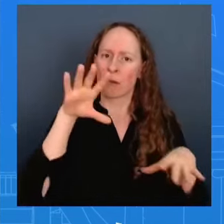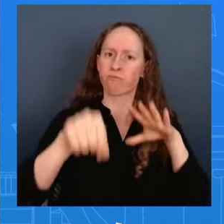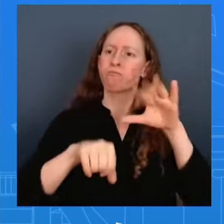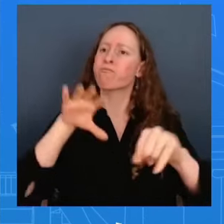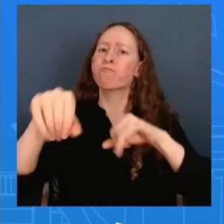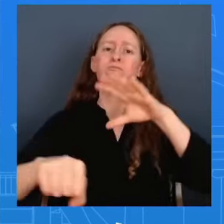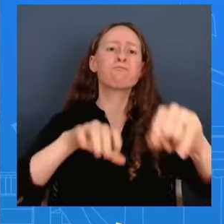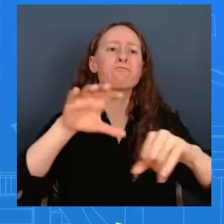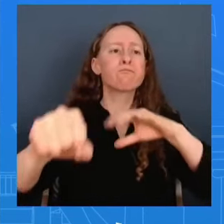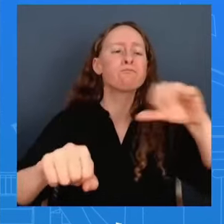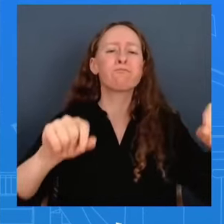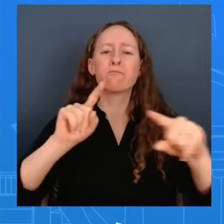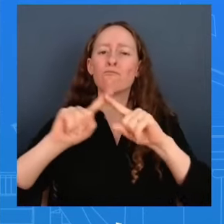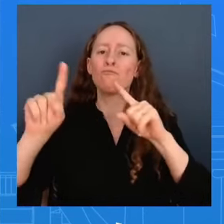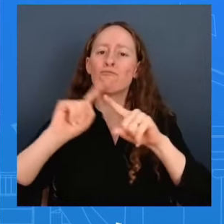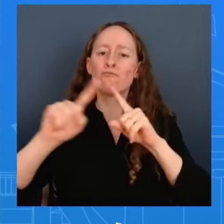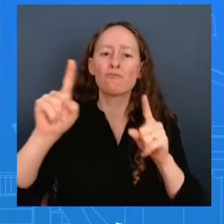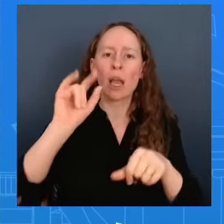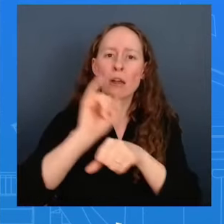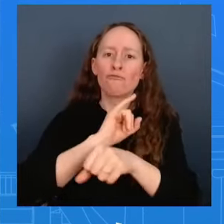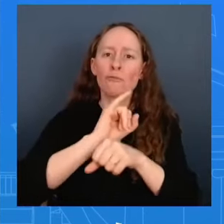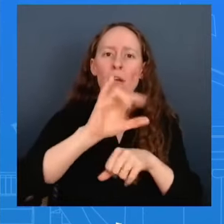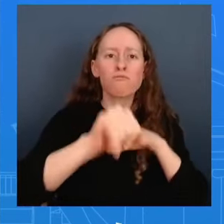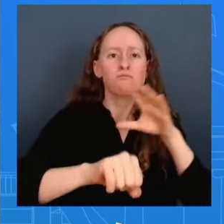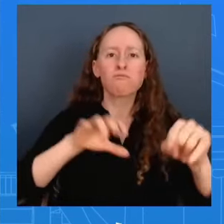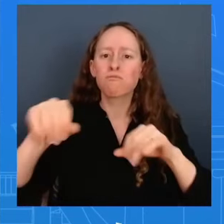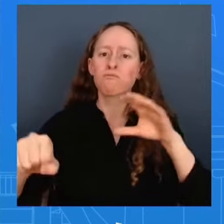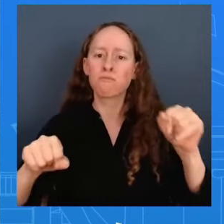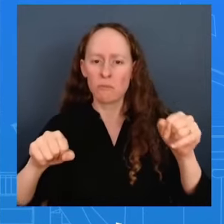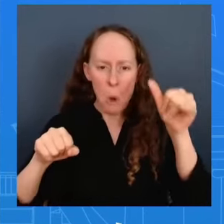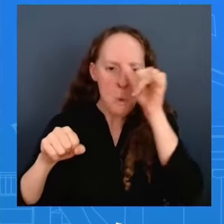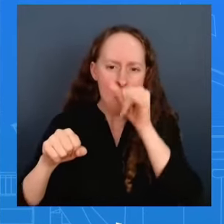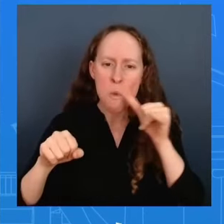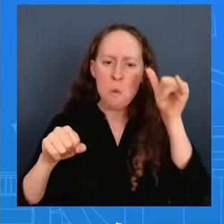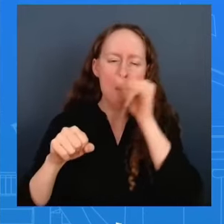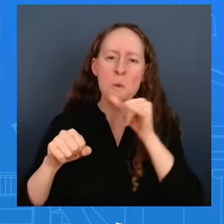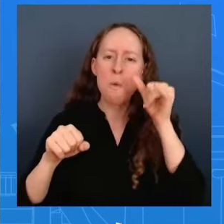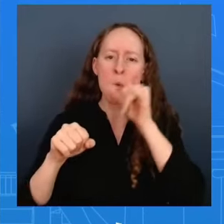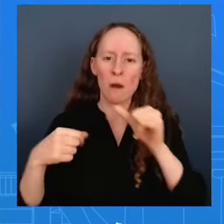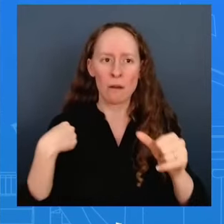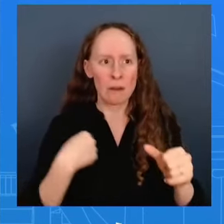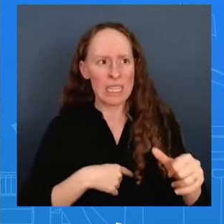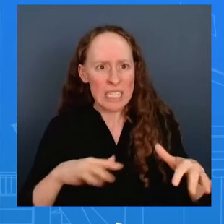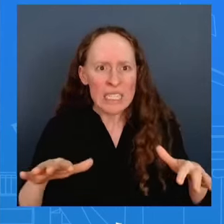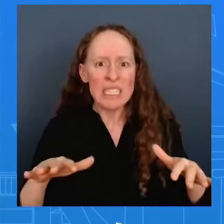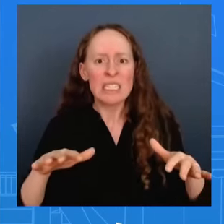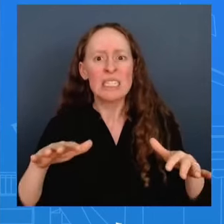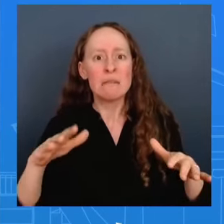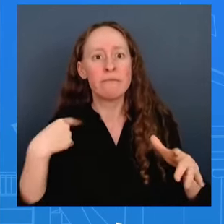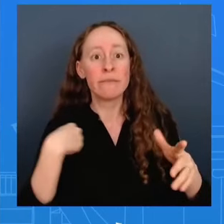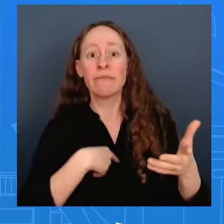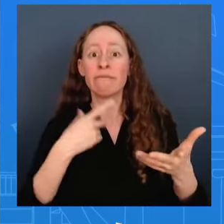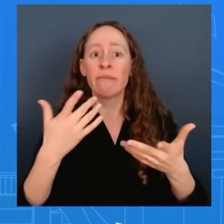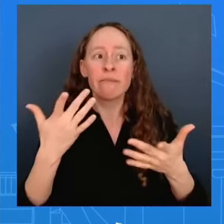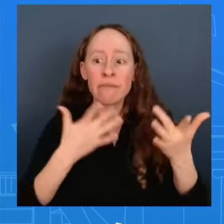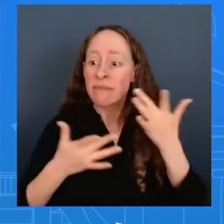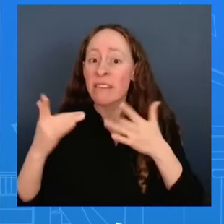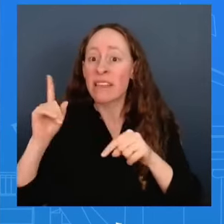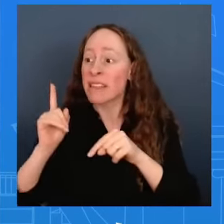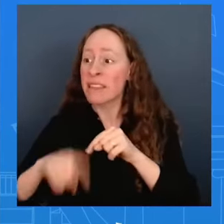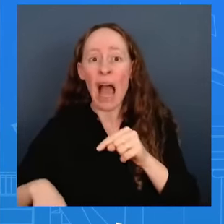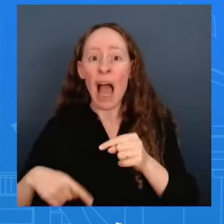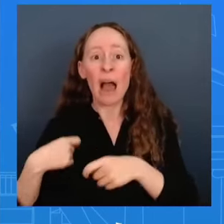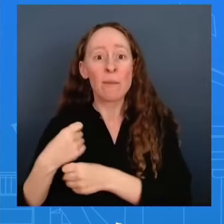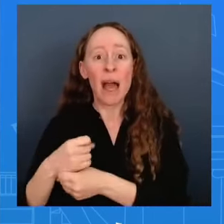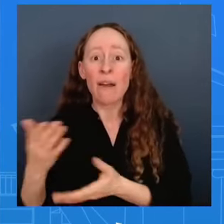cornering the world market and achieving dominance and creating dependency the types of uh support that we're talking about here are